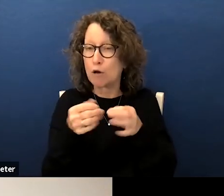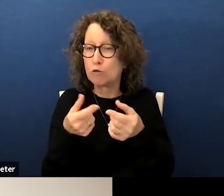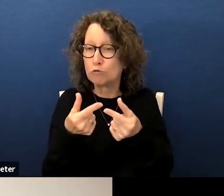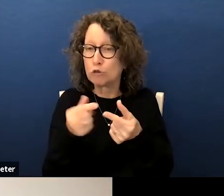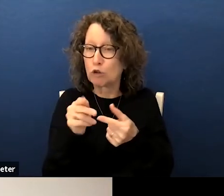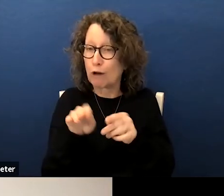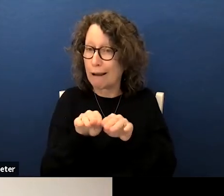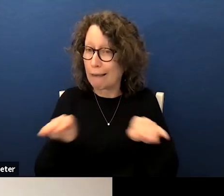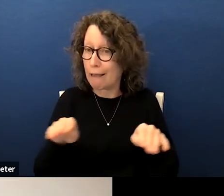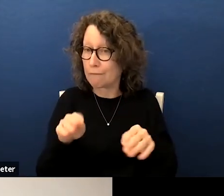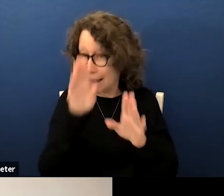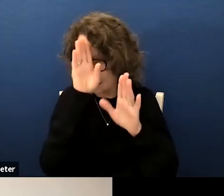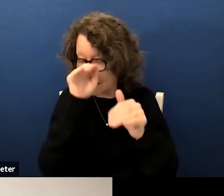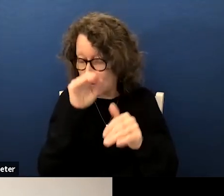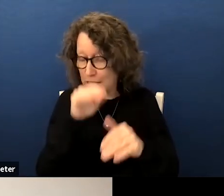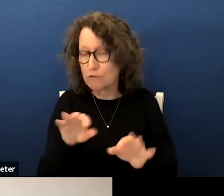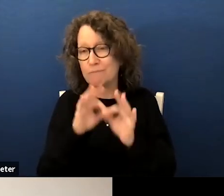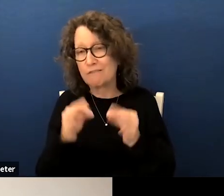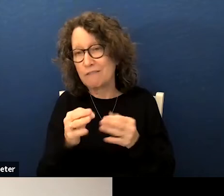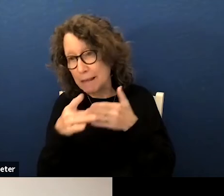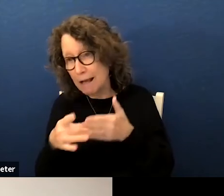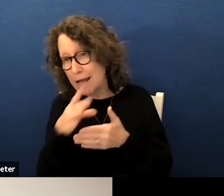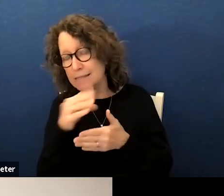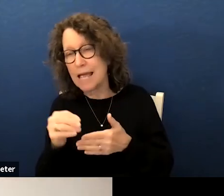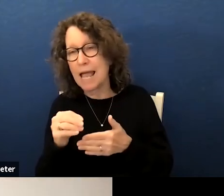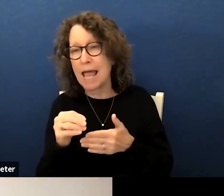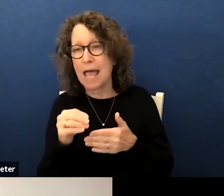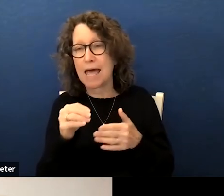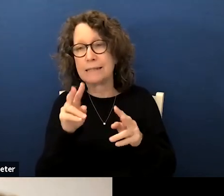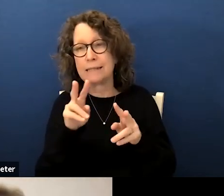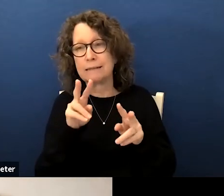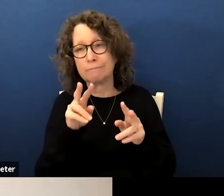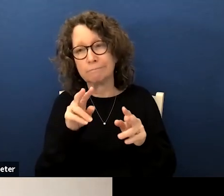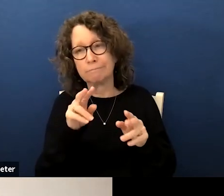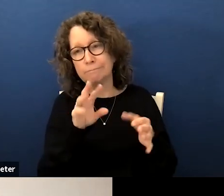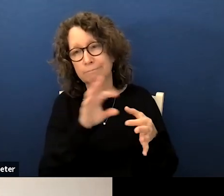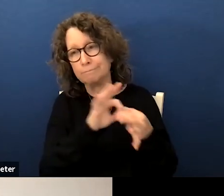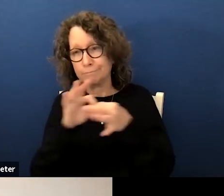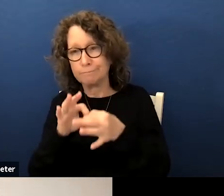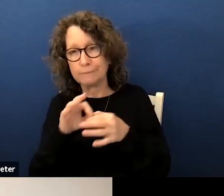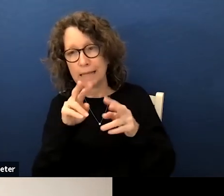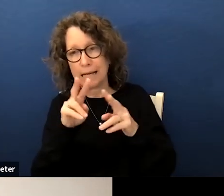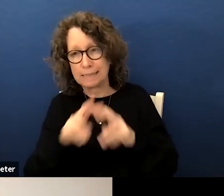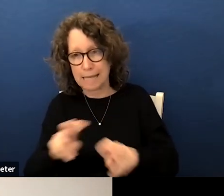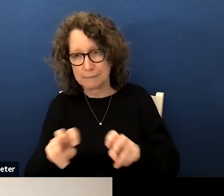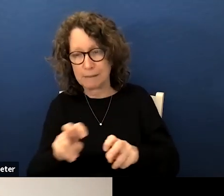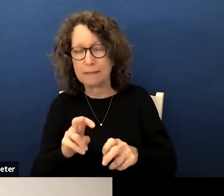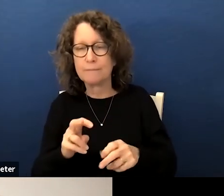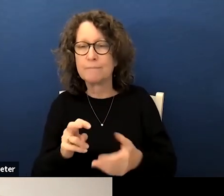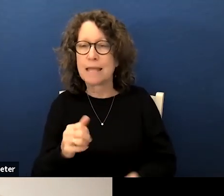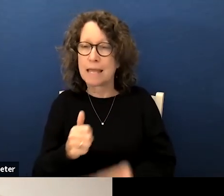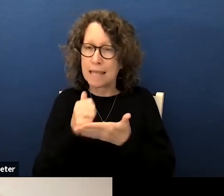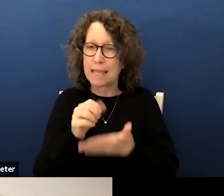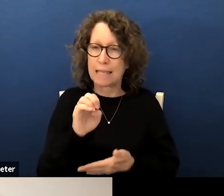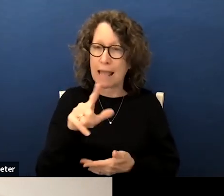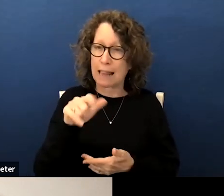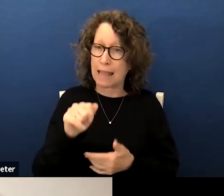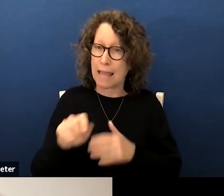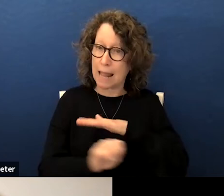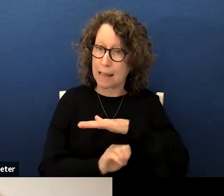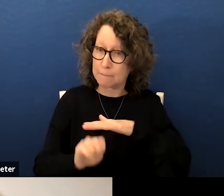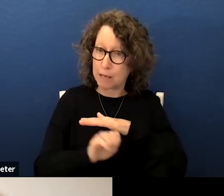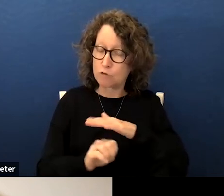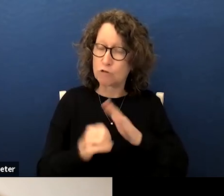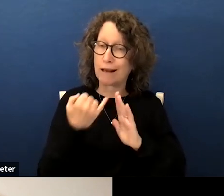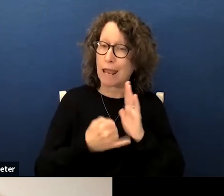family guides and the corresponding assessments enhancement of elementary ela or language